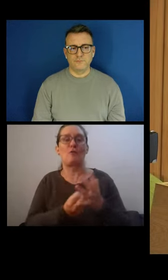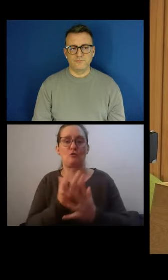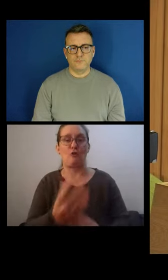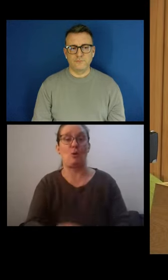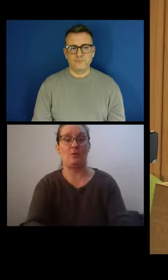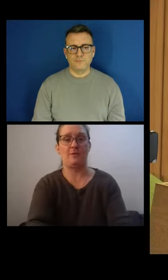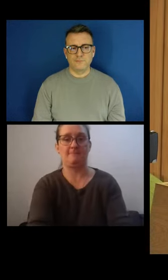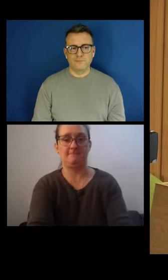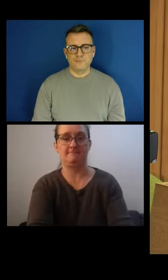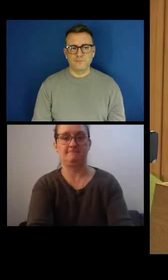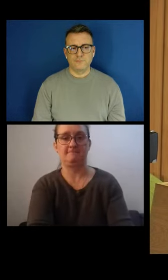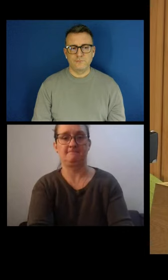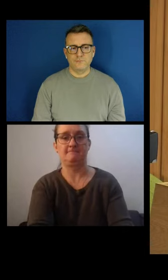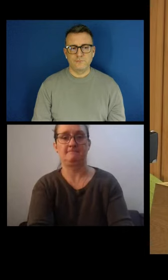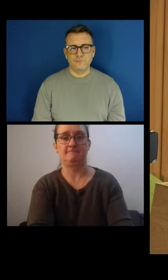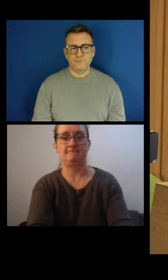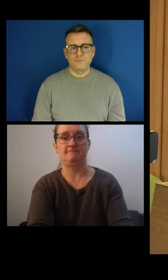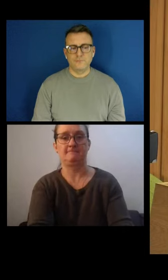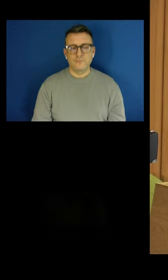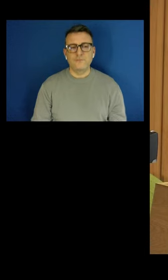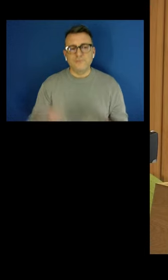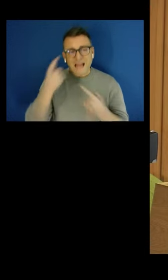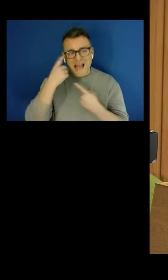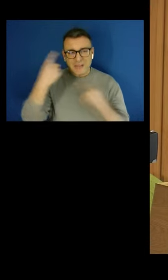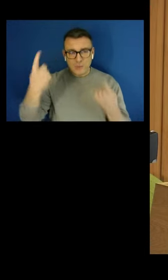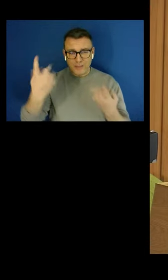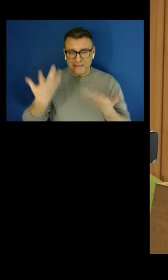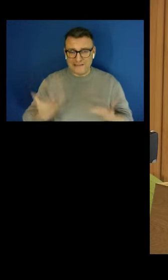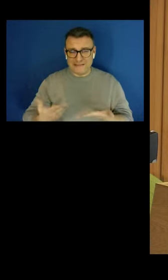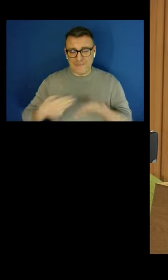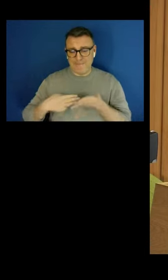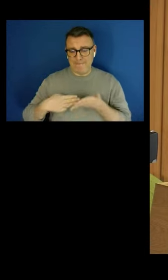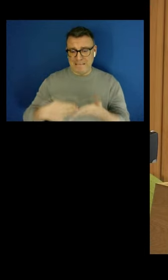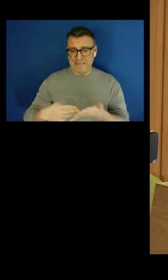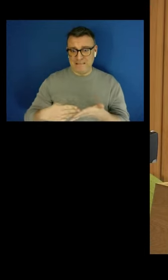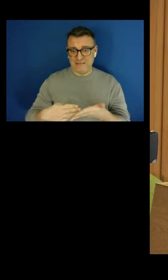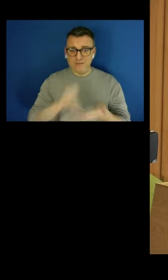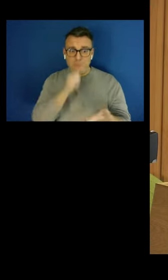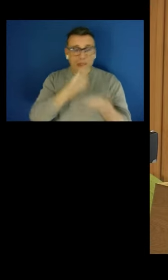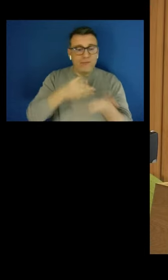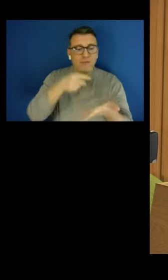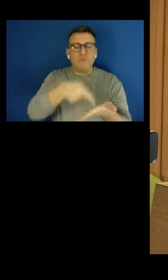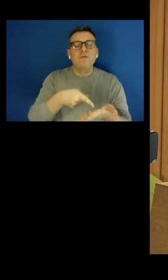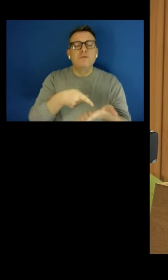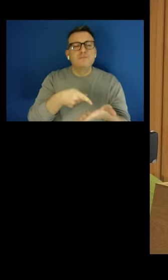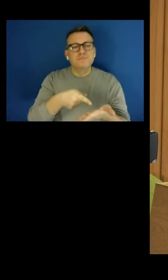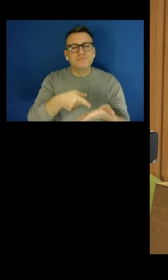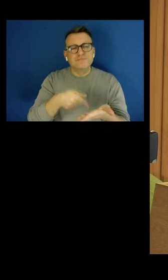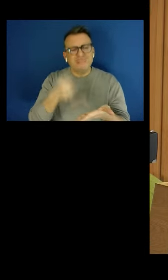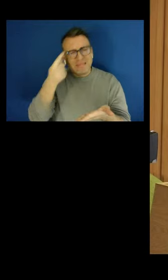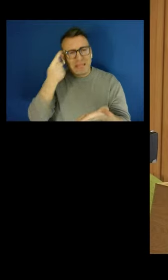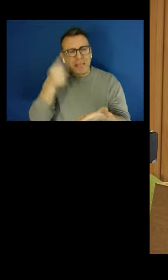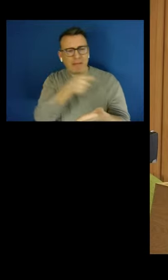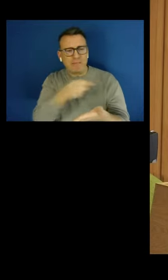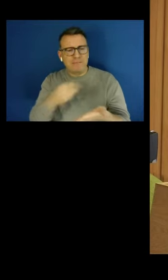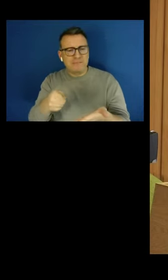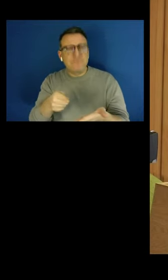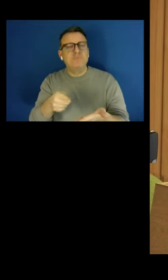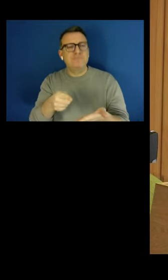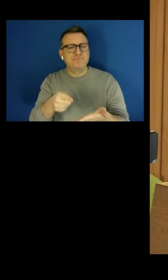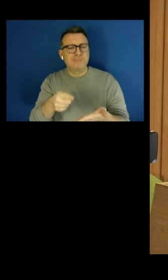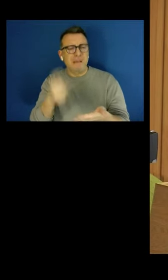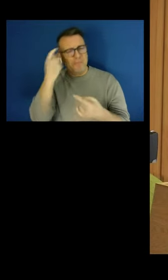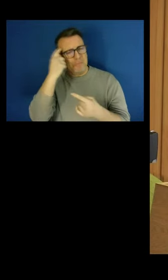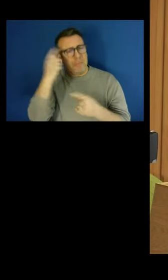Now, I don't think current ministers believe that. I think they belong to the school which claimed that a national minimum